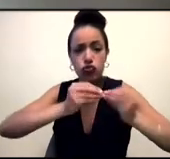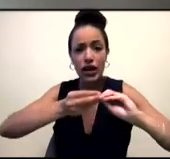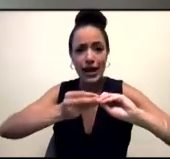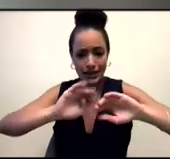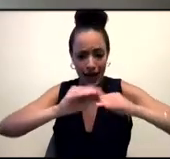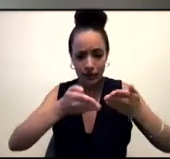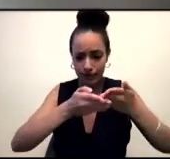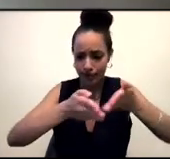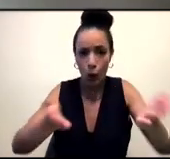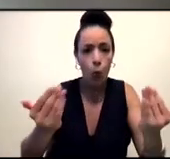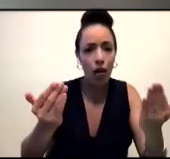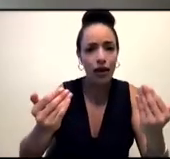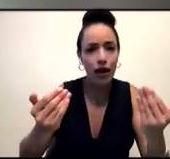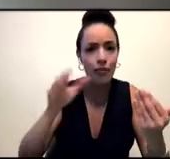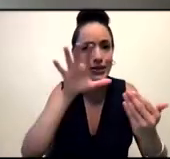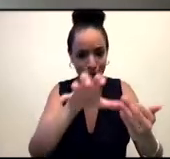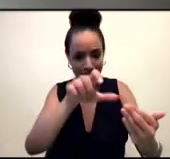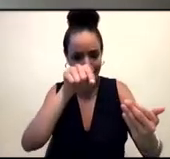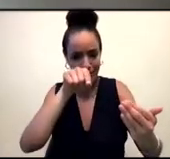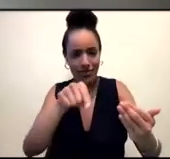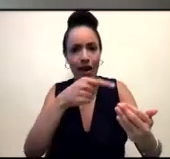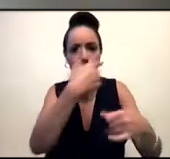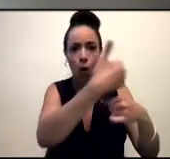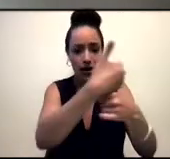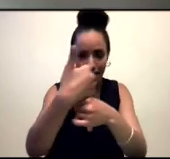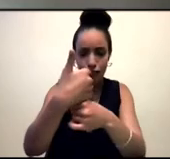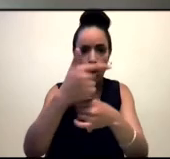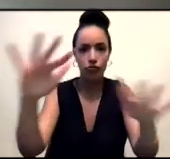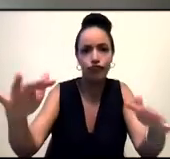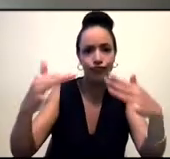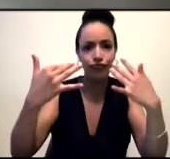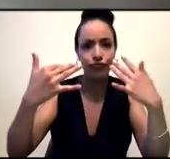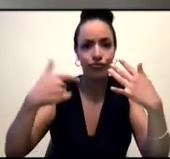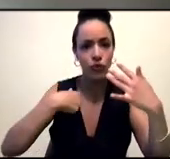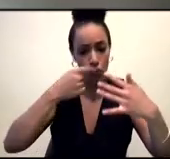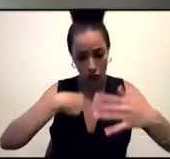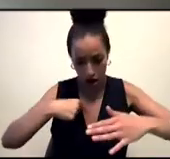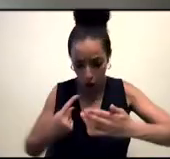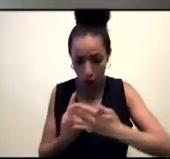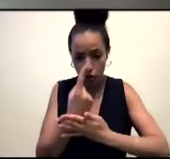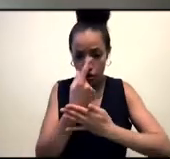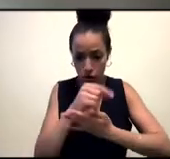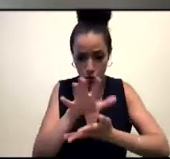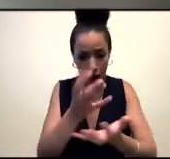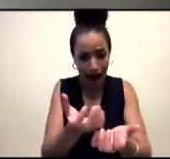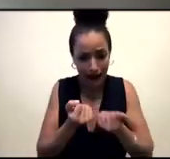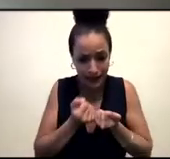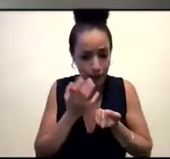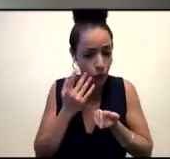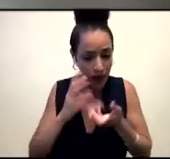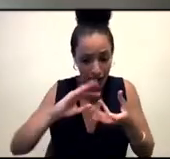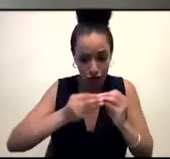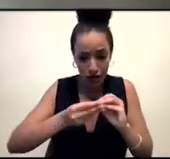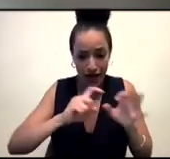have an opportunity to take up space and make space for queer characters is really amazing when it does happen,